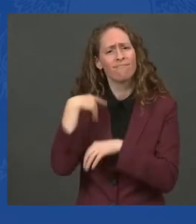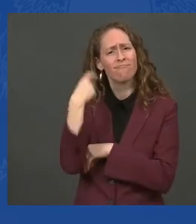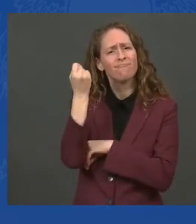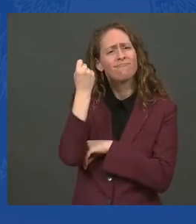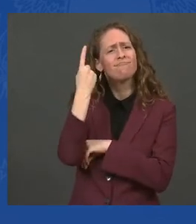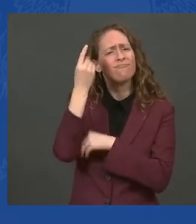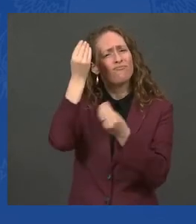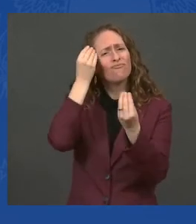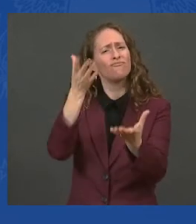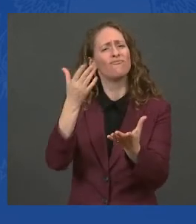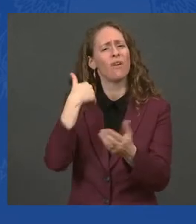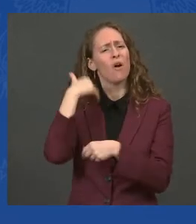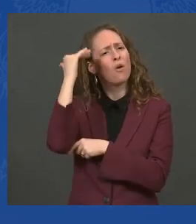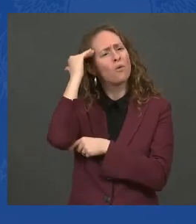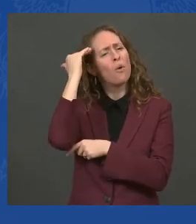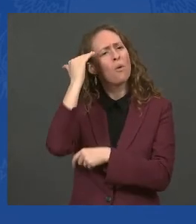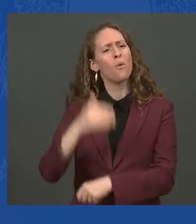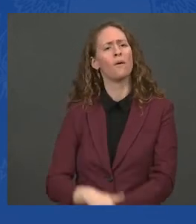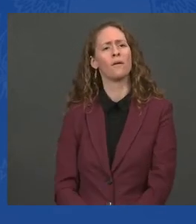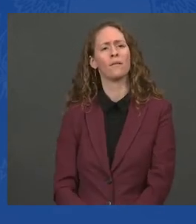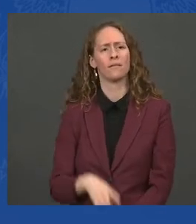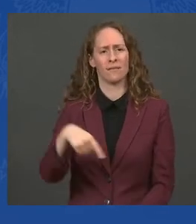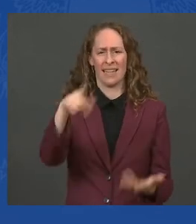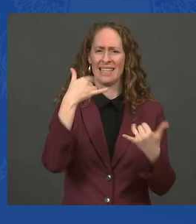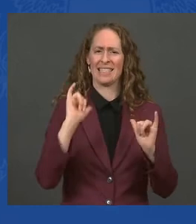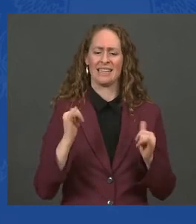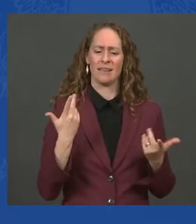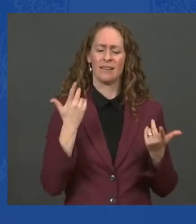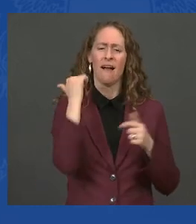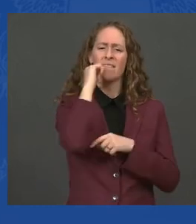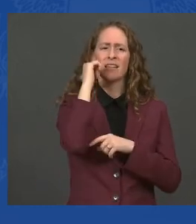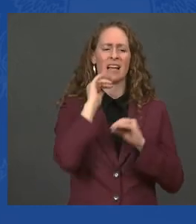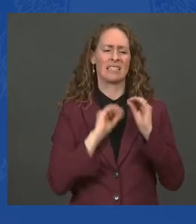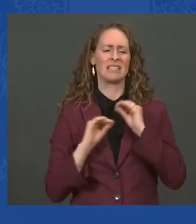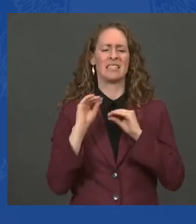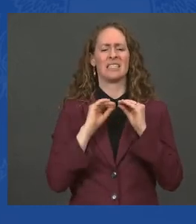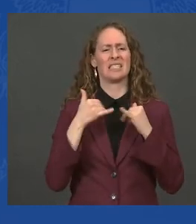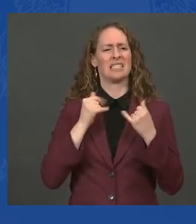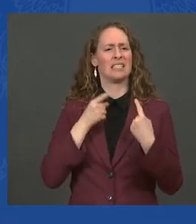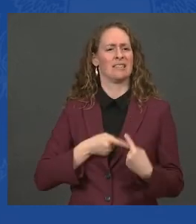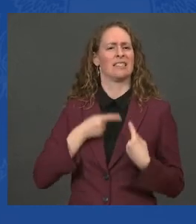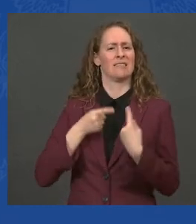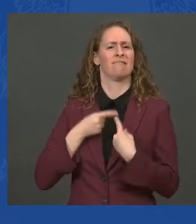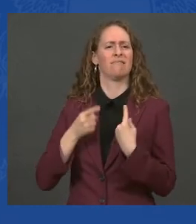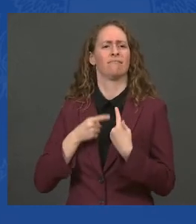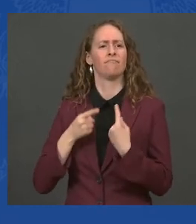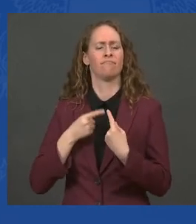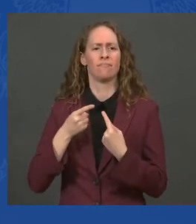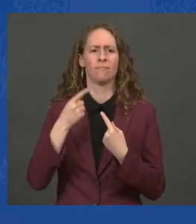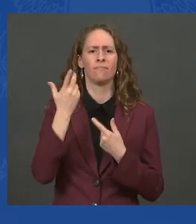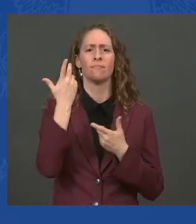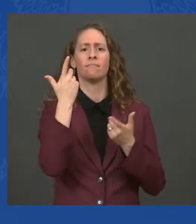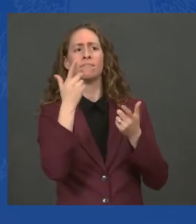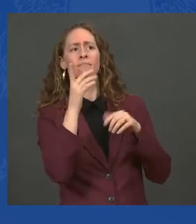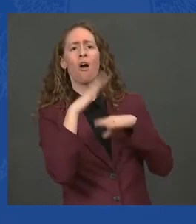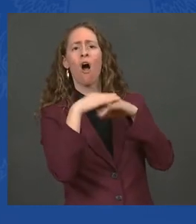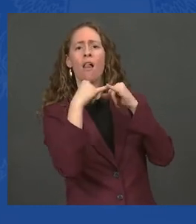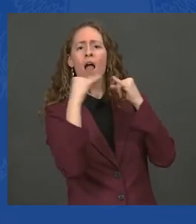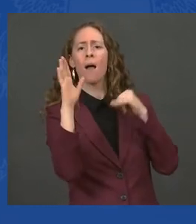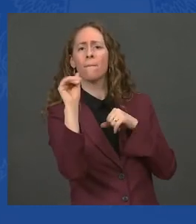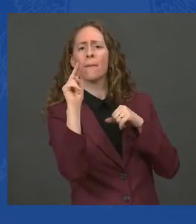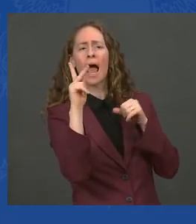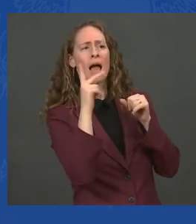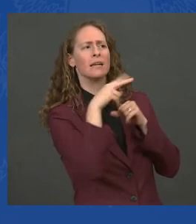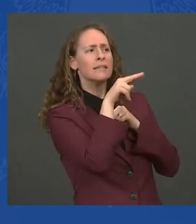your checkbooks. And that's why every day my team and I are working to deliver consistent, determined, focused action